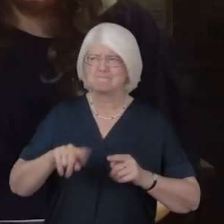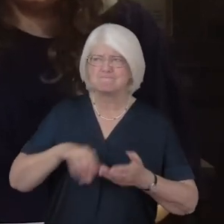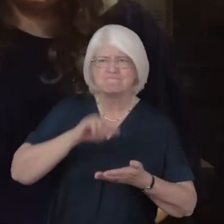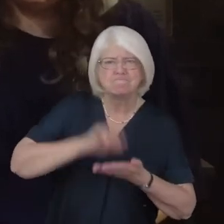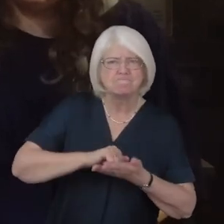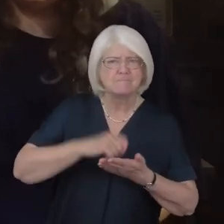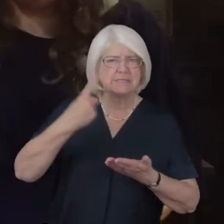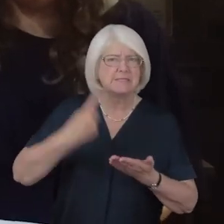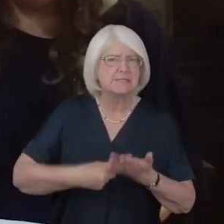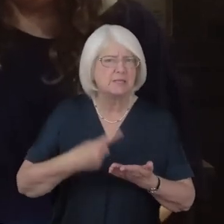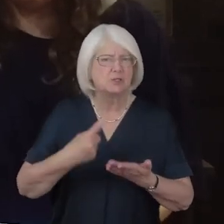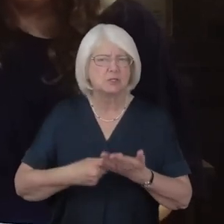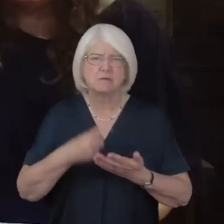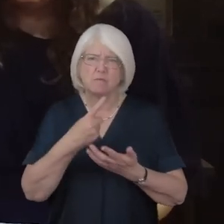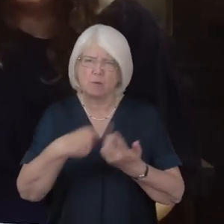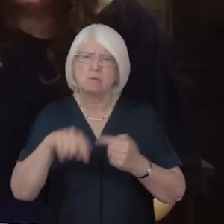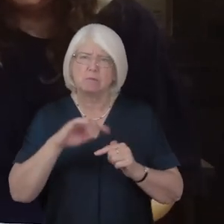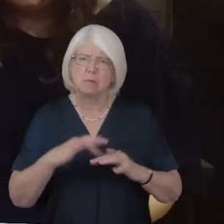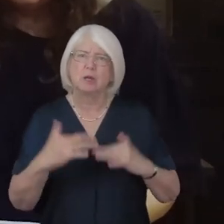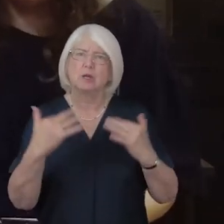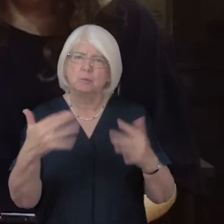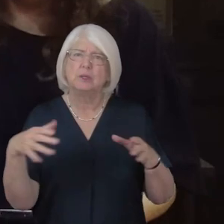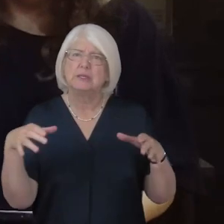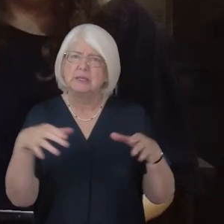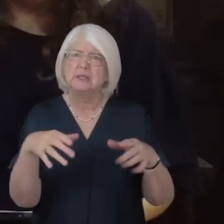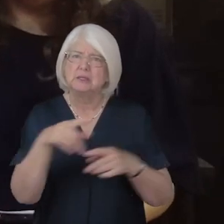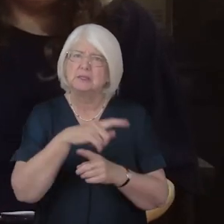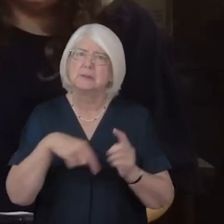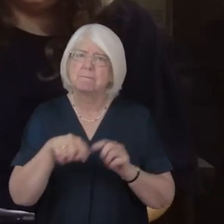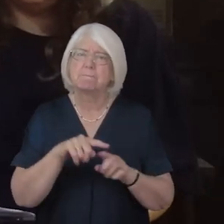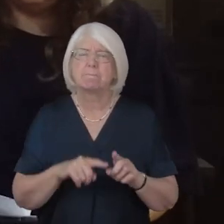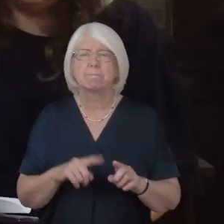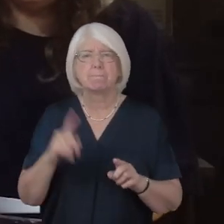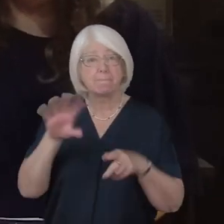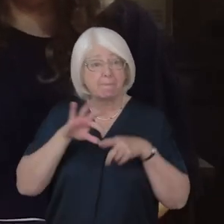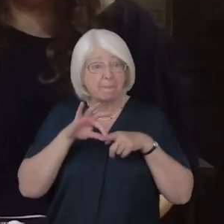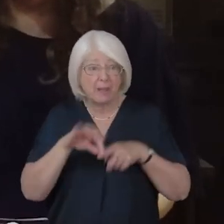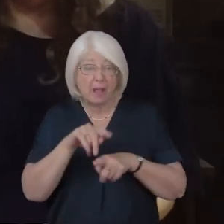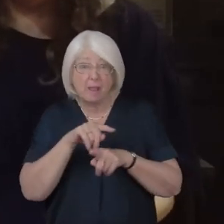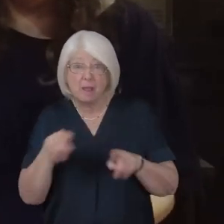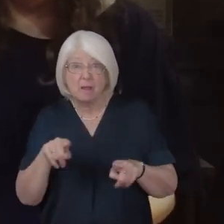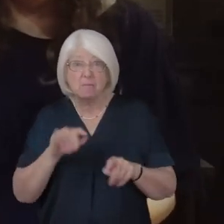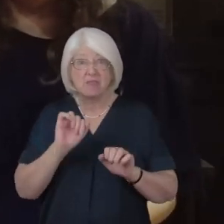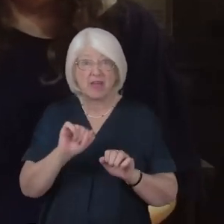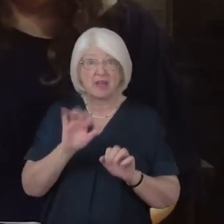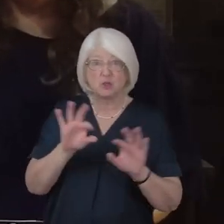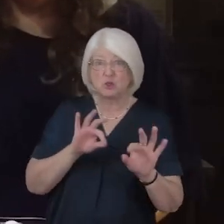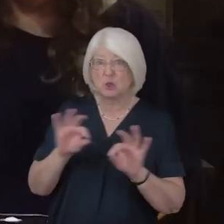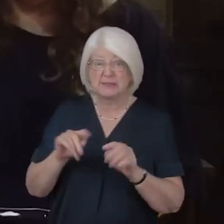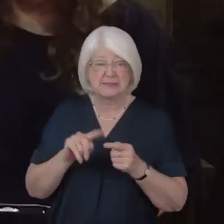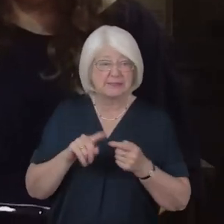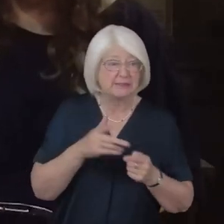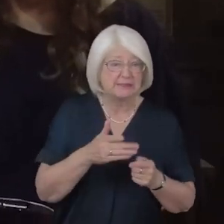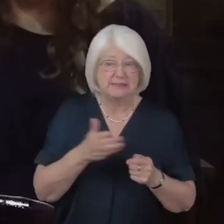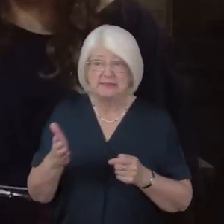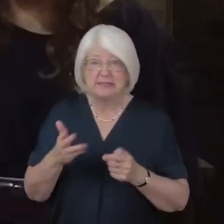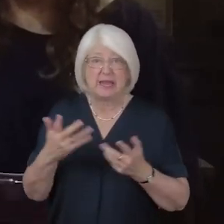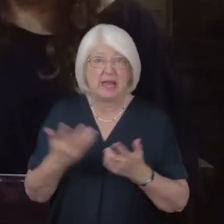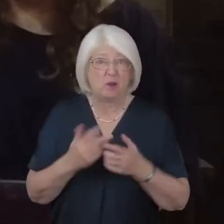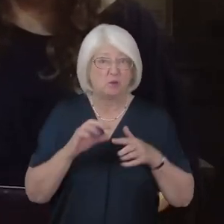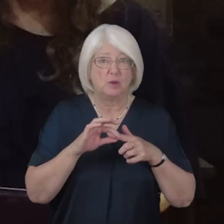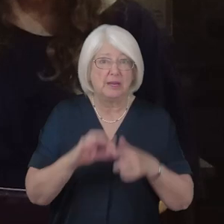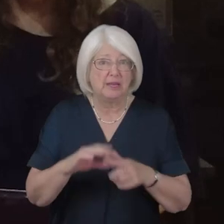and communities guide them in the choices they face over how to lead us in worship